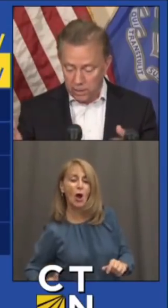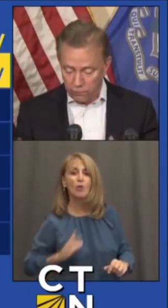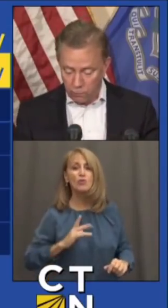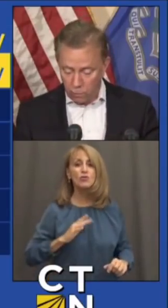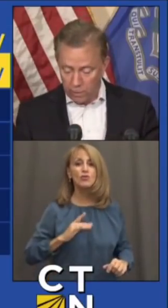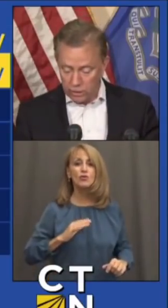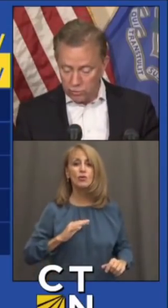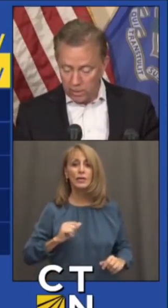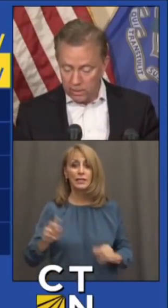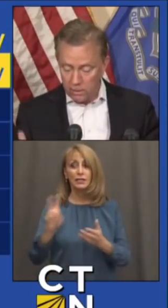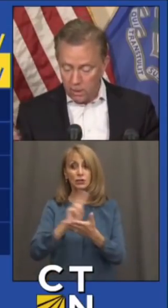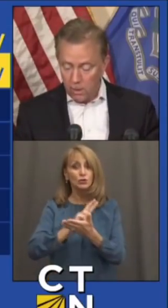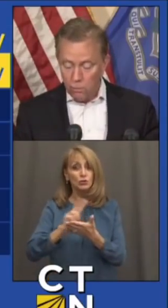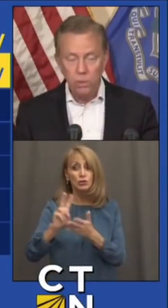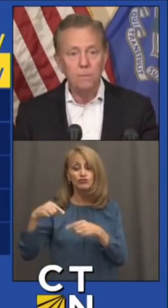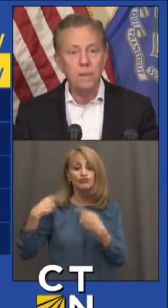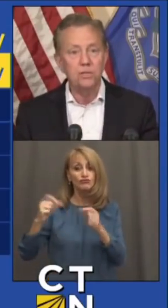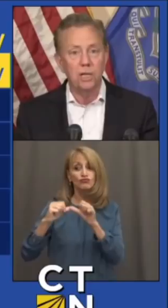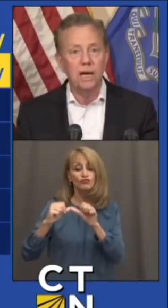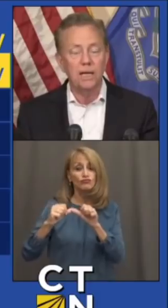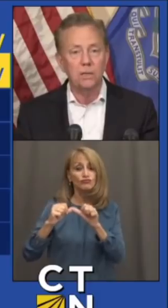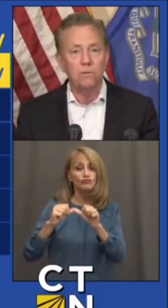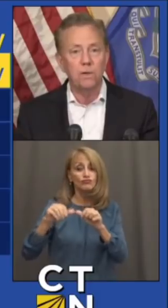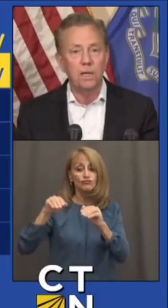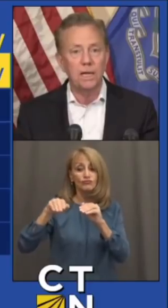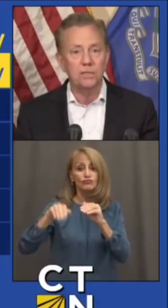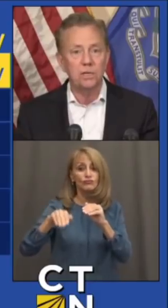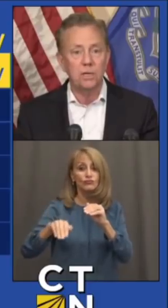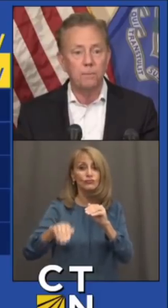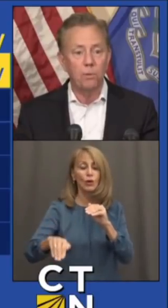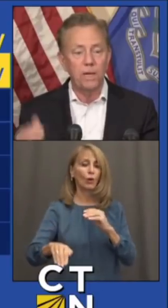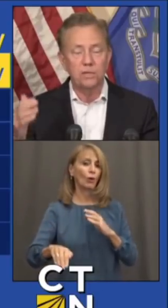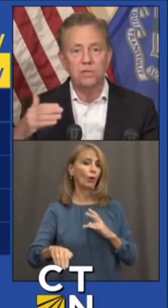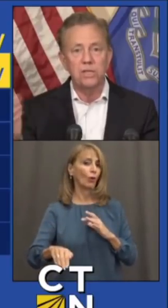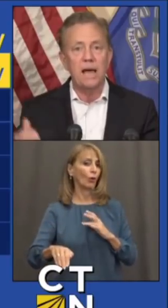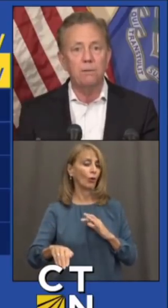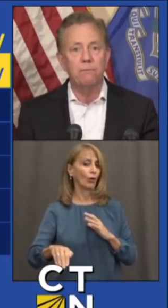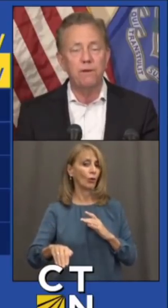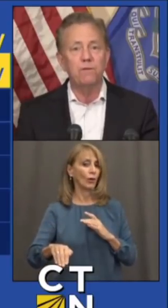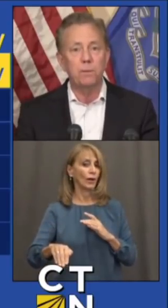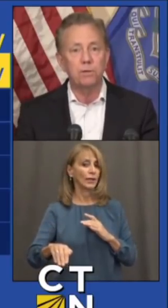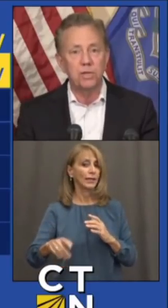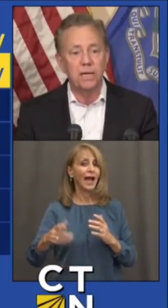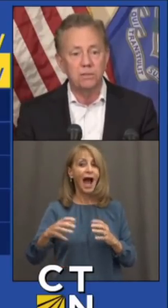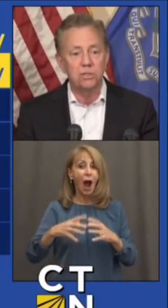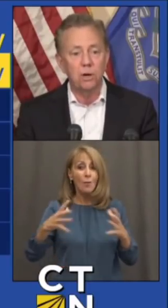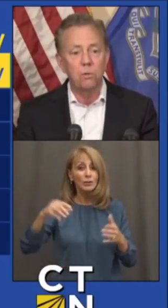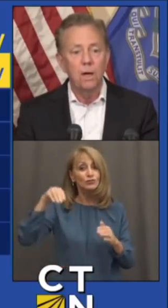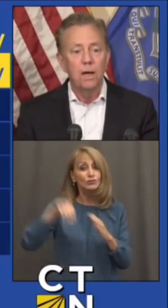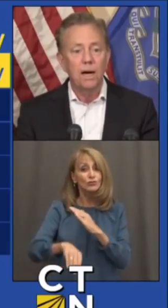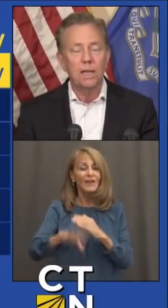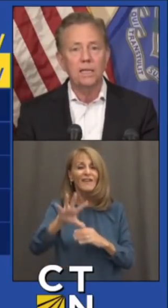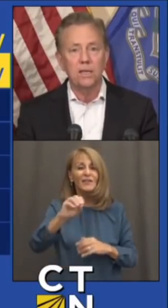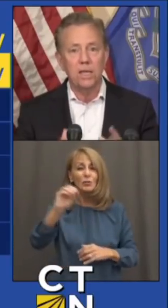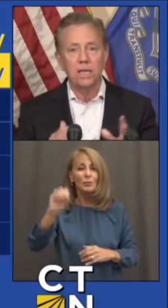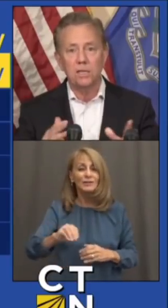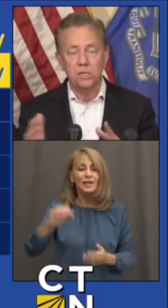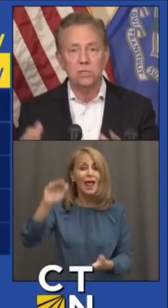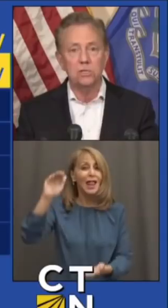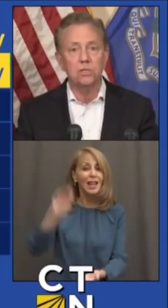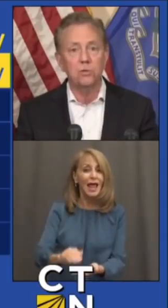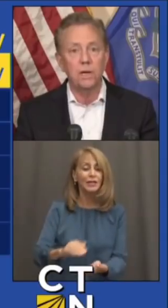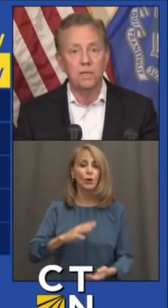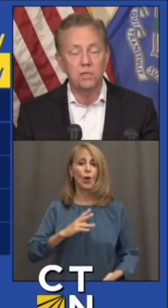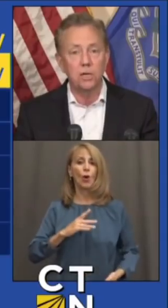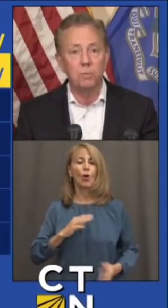-week trend, this four-week trend really means a lot. And over the last couple of weeks, it's down 50%. So, I'd like to think